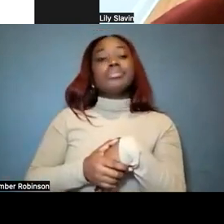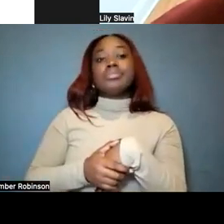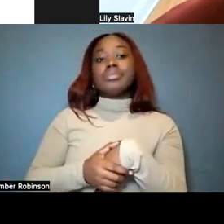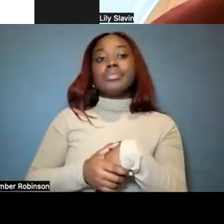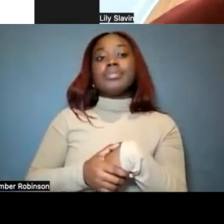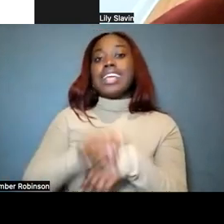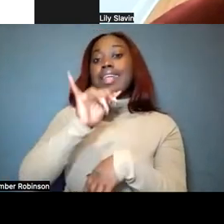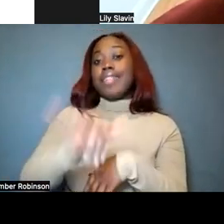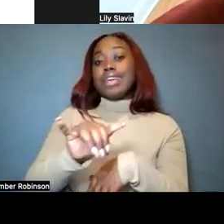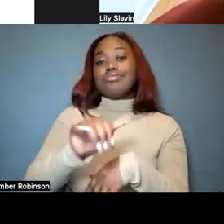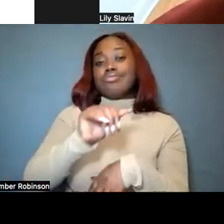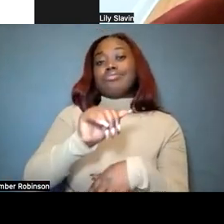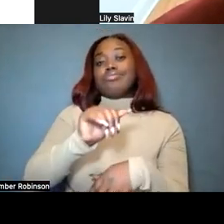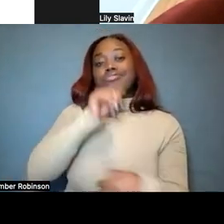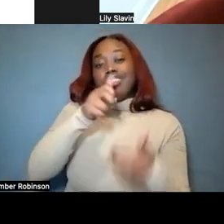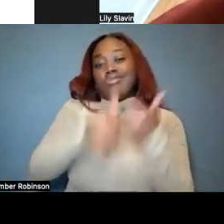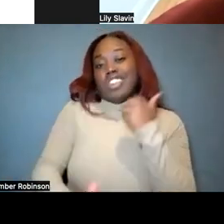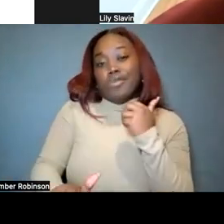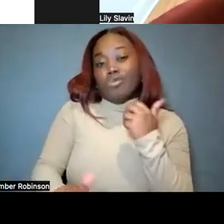that's not that difficult to do.